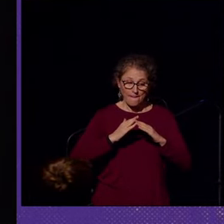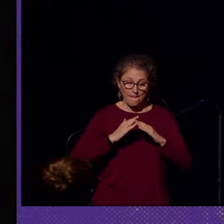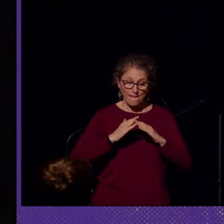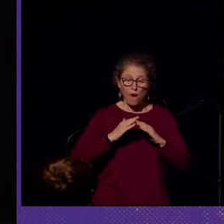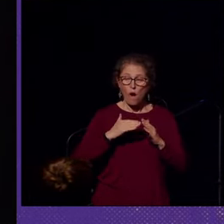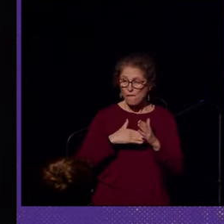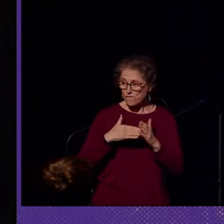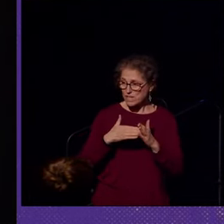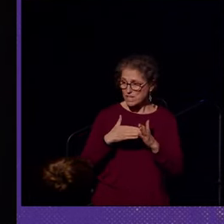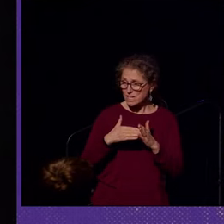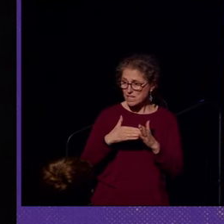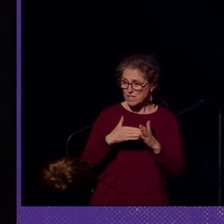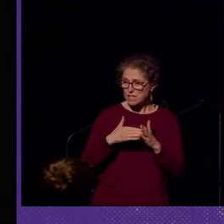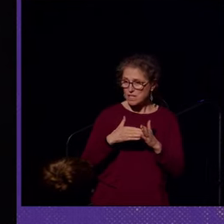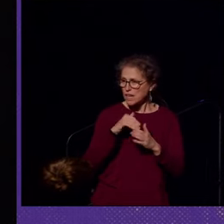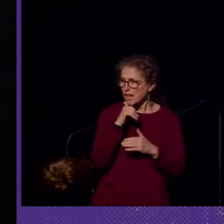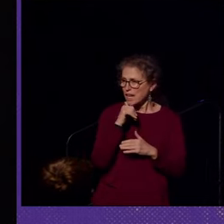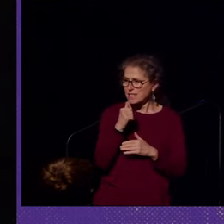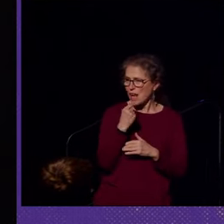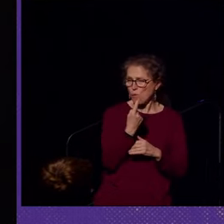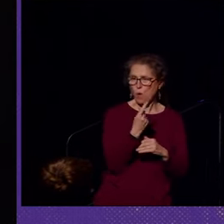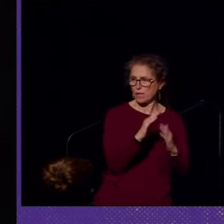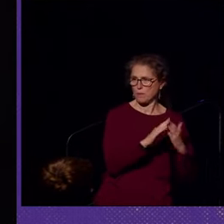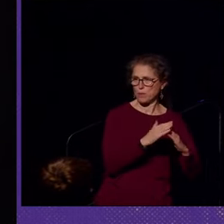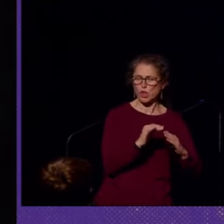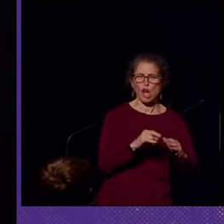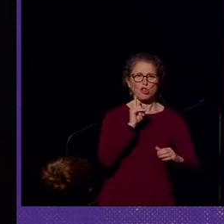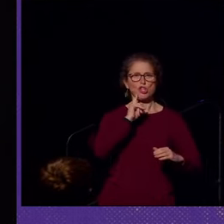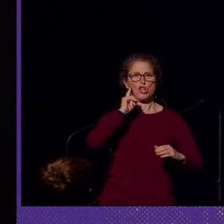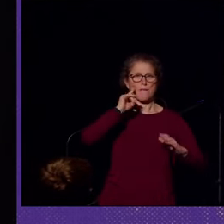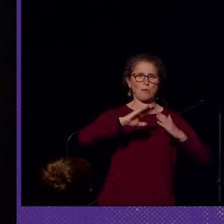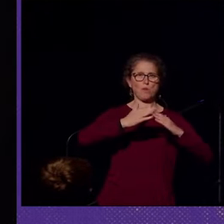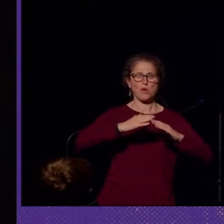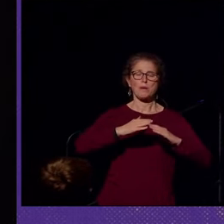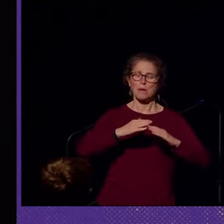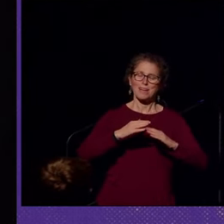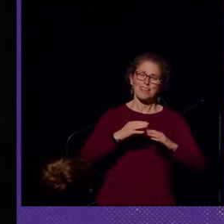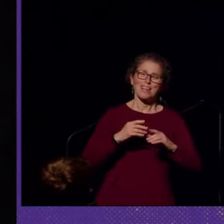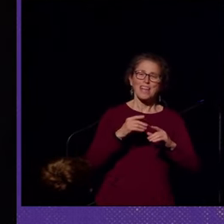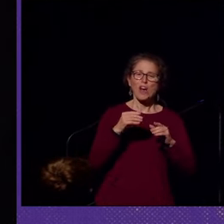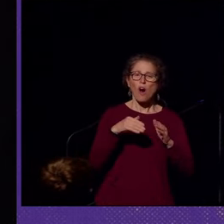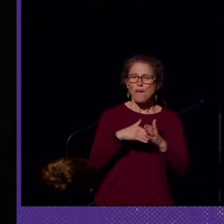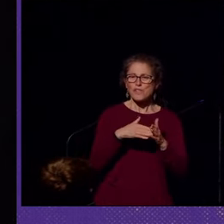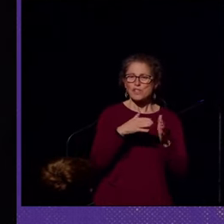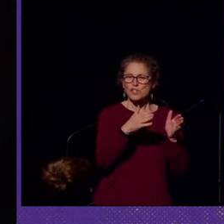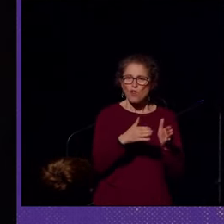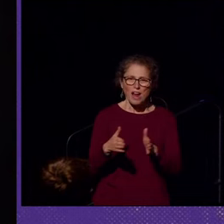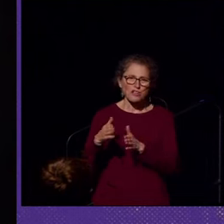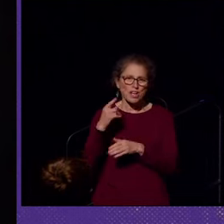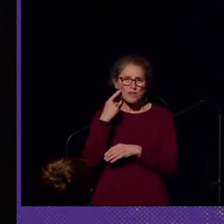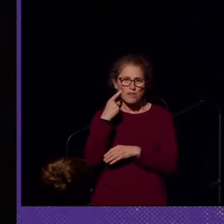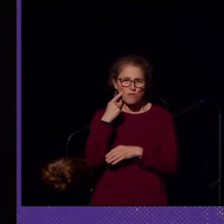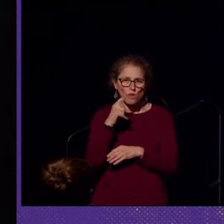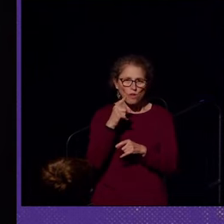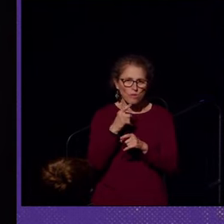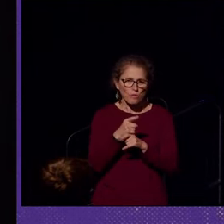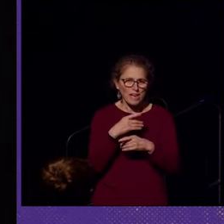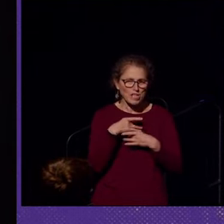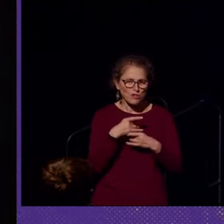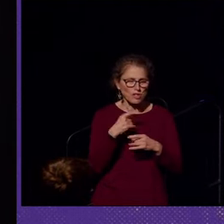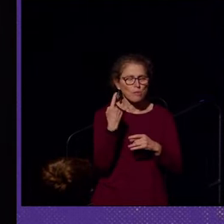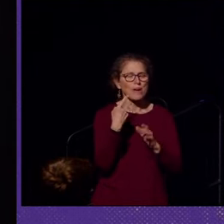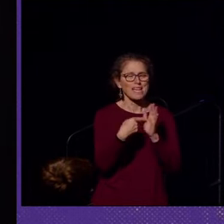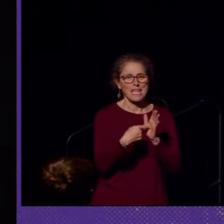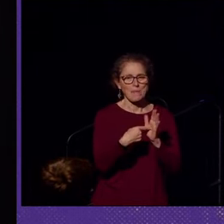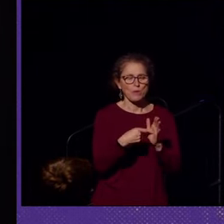often, and that's not one community, deaf community, they often strategize for their best interest. So one